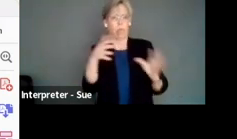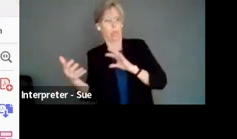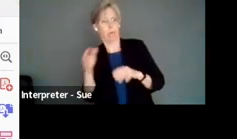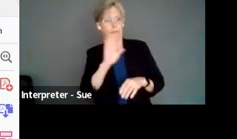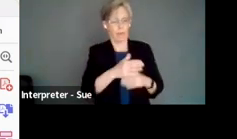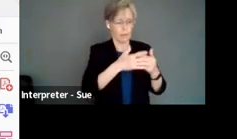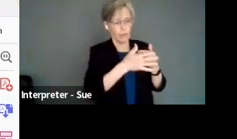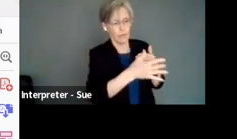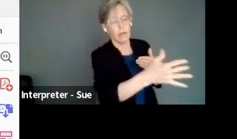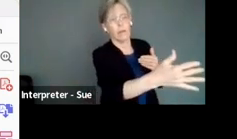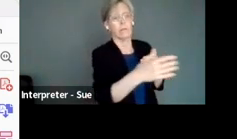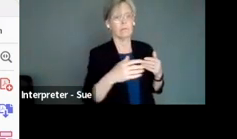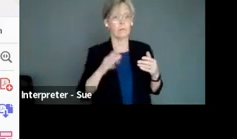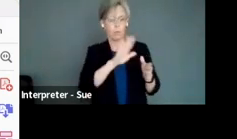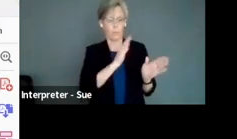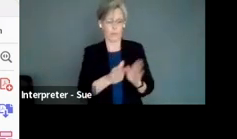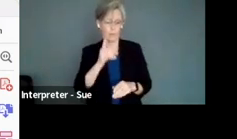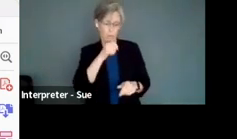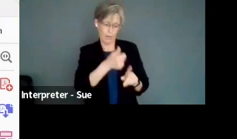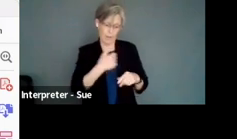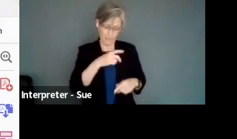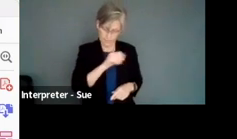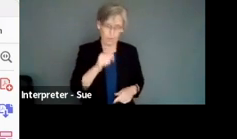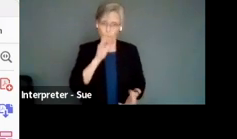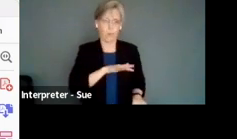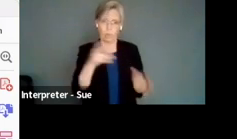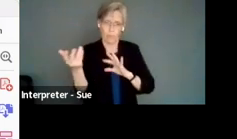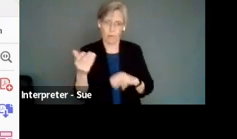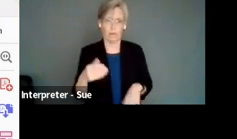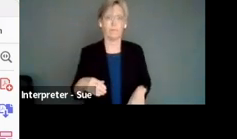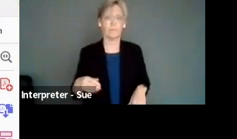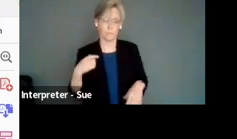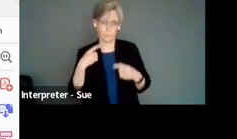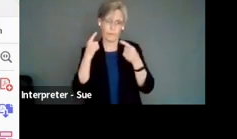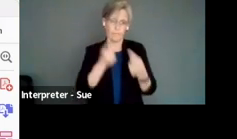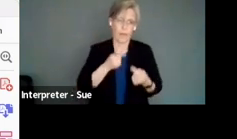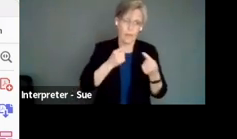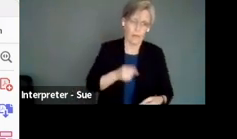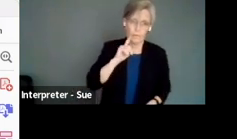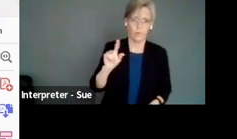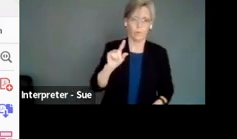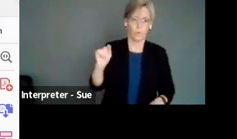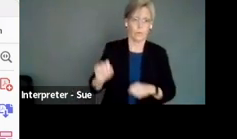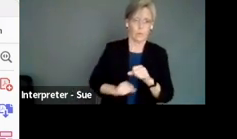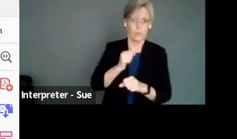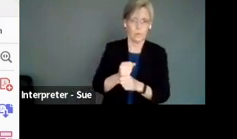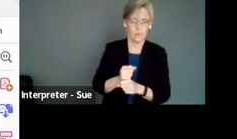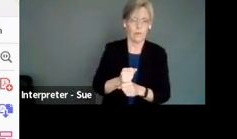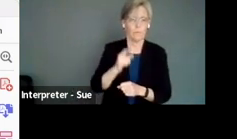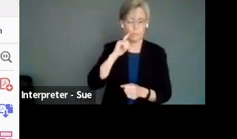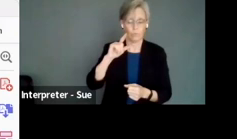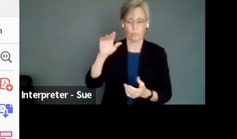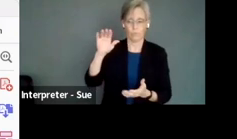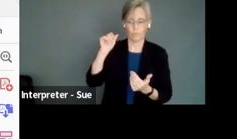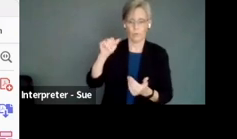life wellness plans of the artists with disability. And we are as DMACC, we have been fighting for 20 years for grants. I